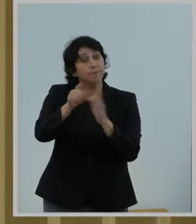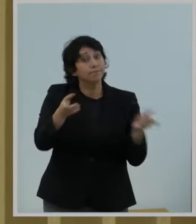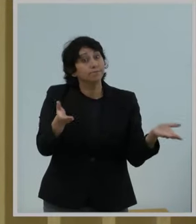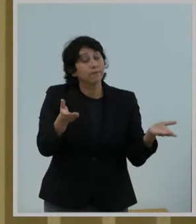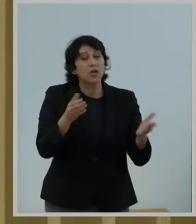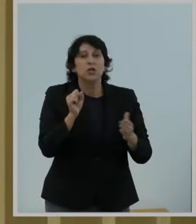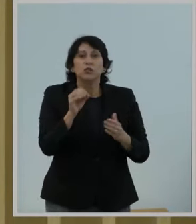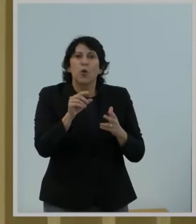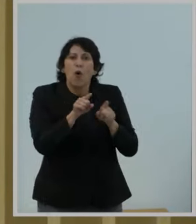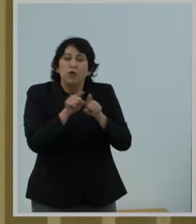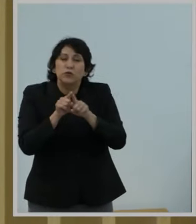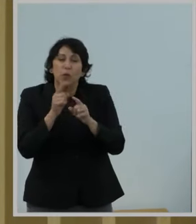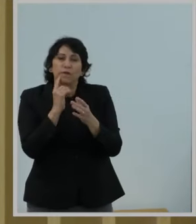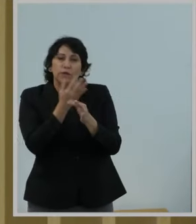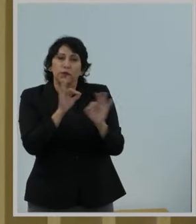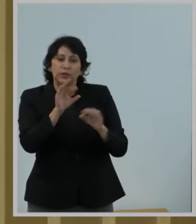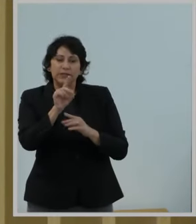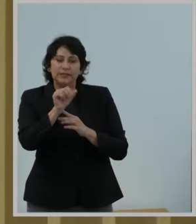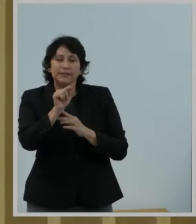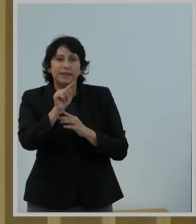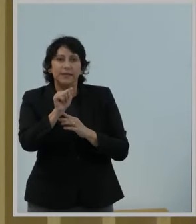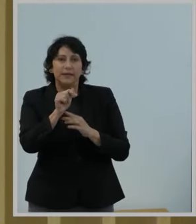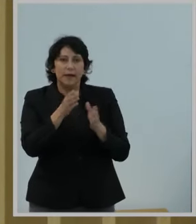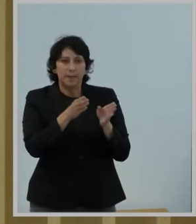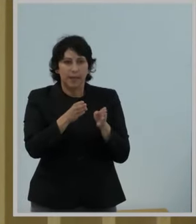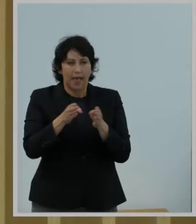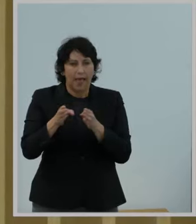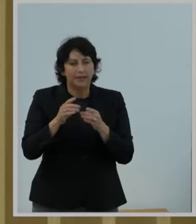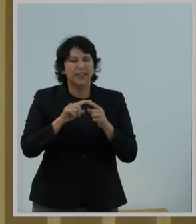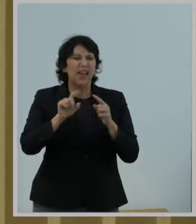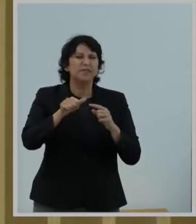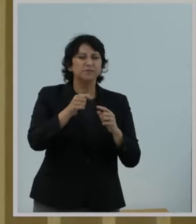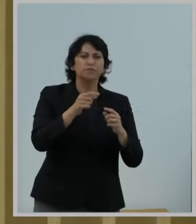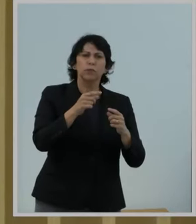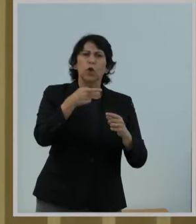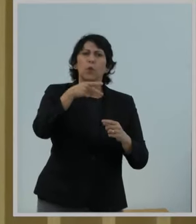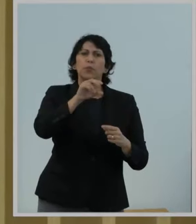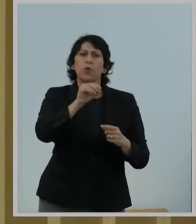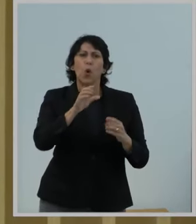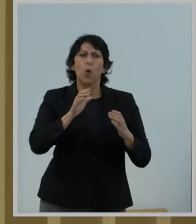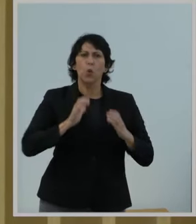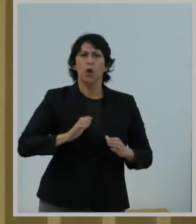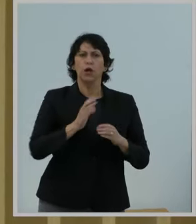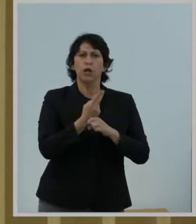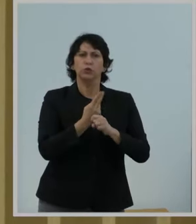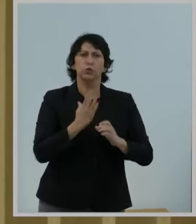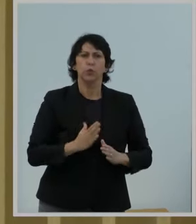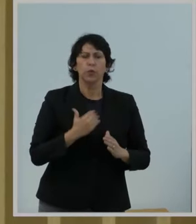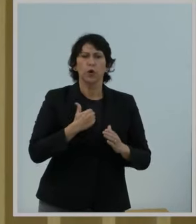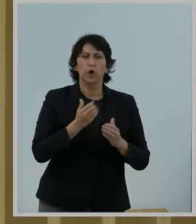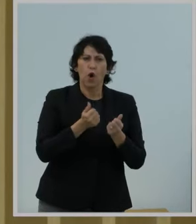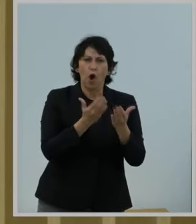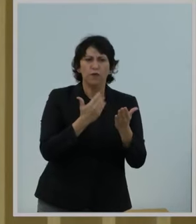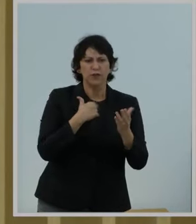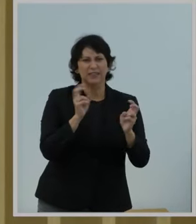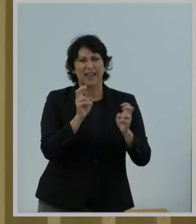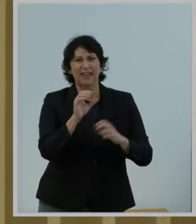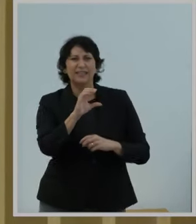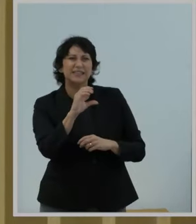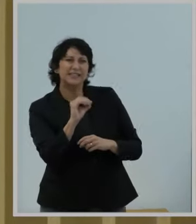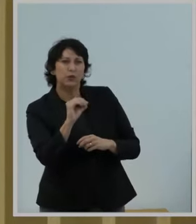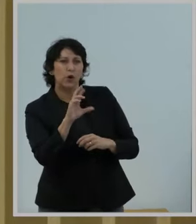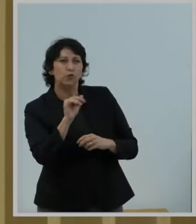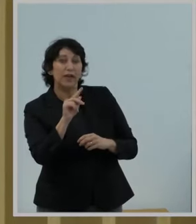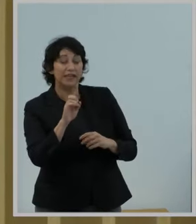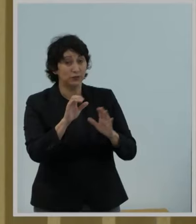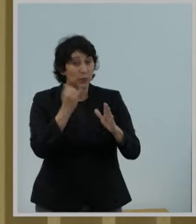free data plans and other pro-consumer offerings like zero ratings. So if